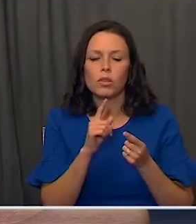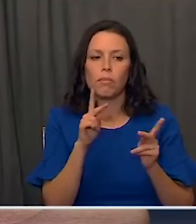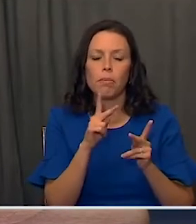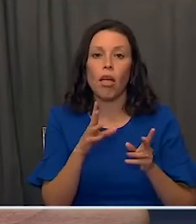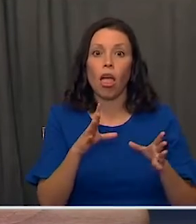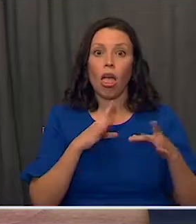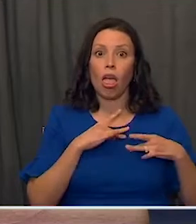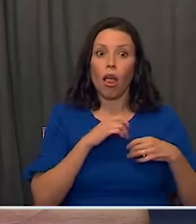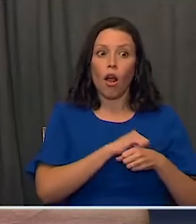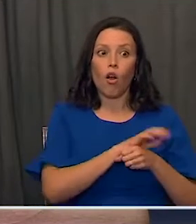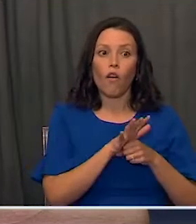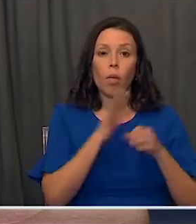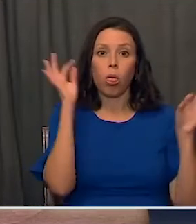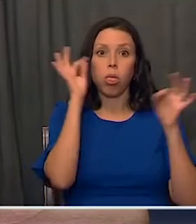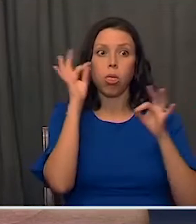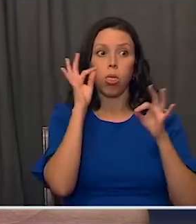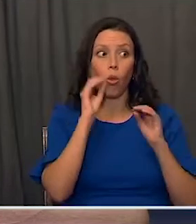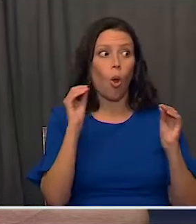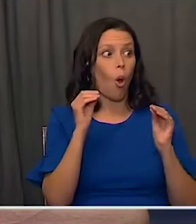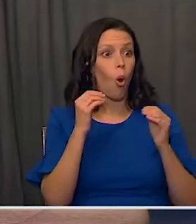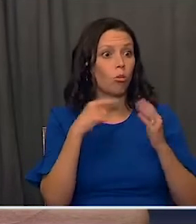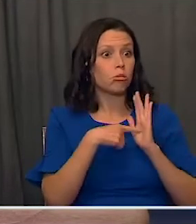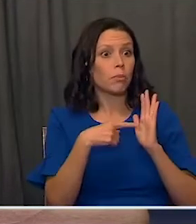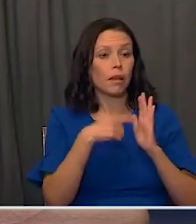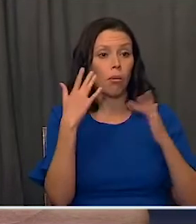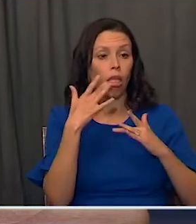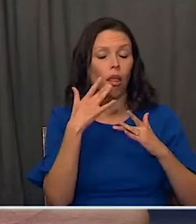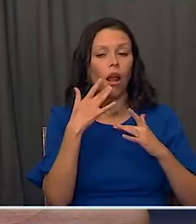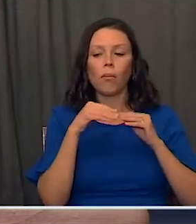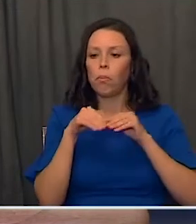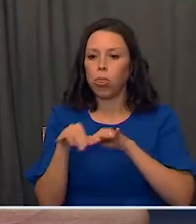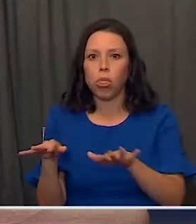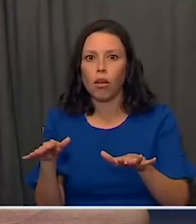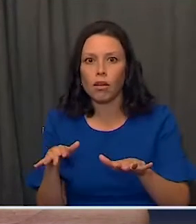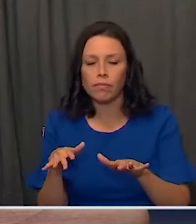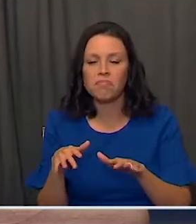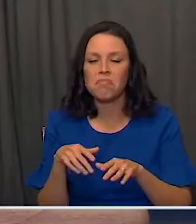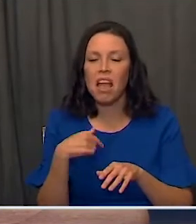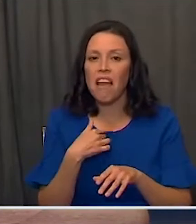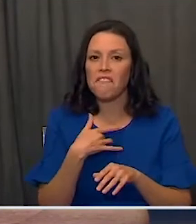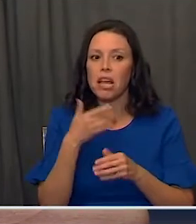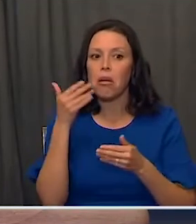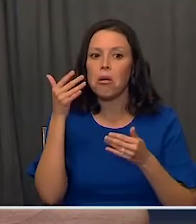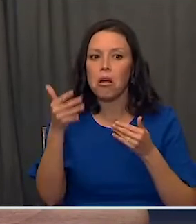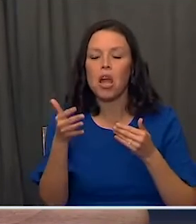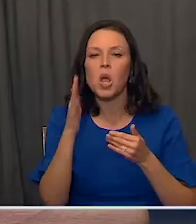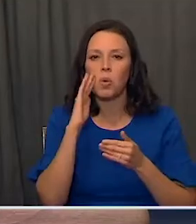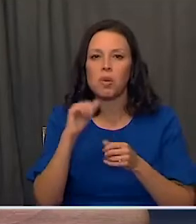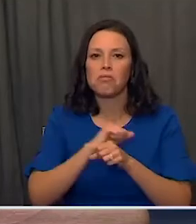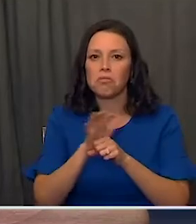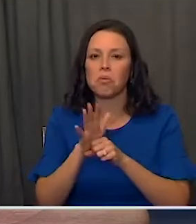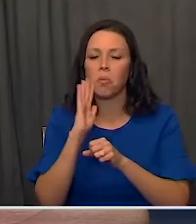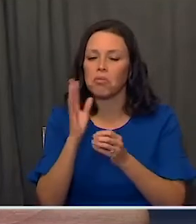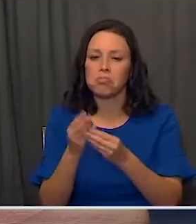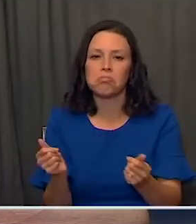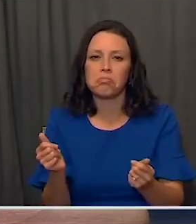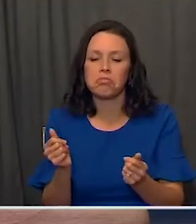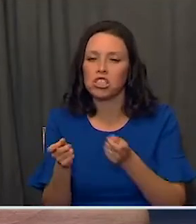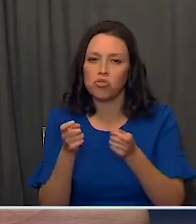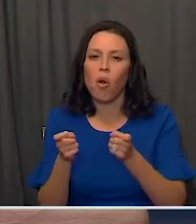And I have confidence that at the end of the day, we're going to get a very achievable goal, which is to get this pandemic under control.